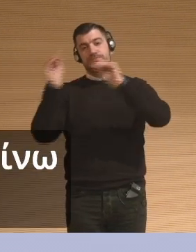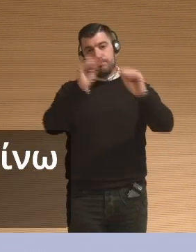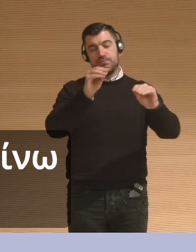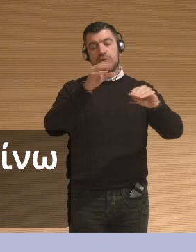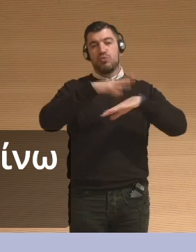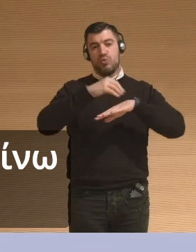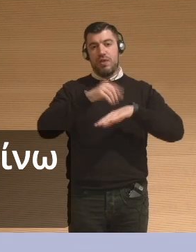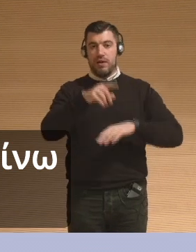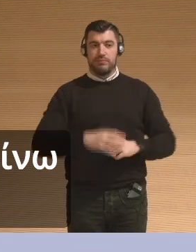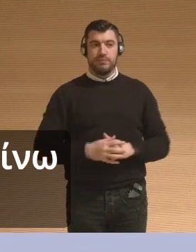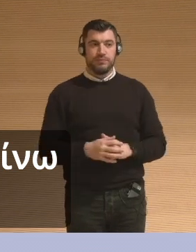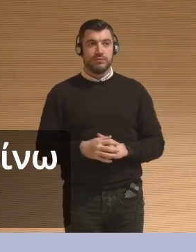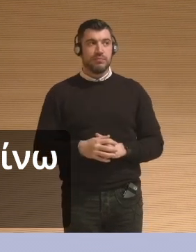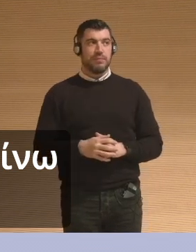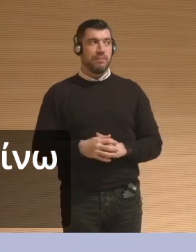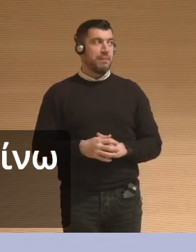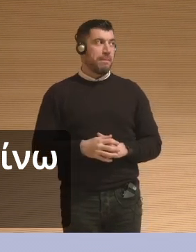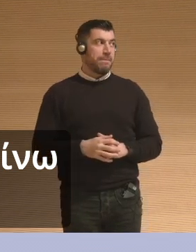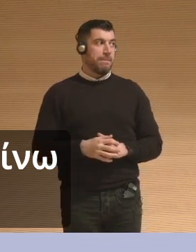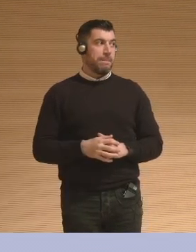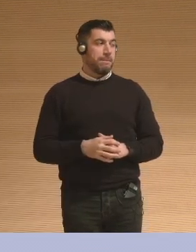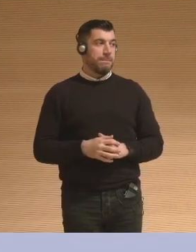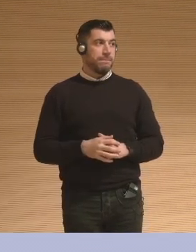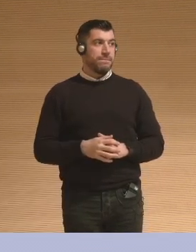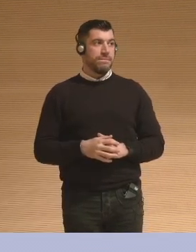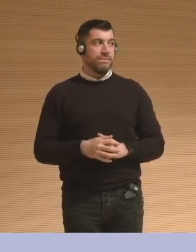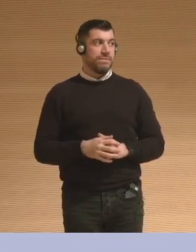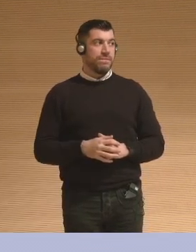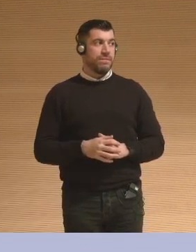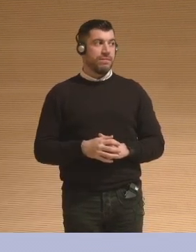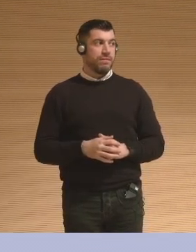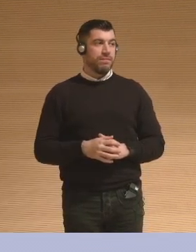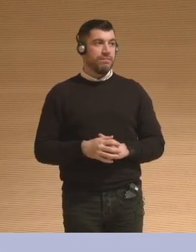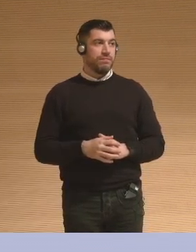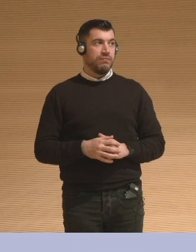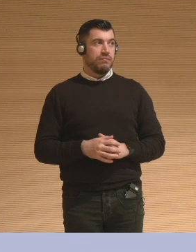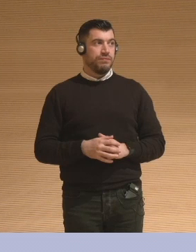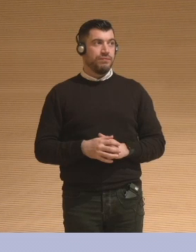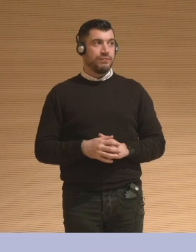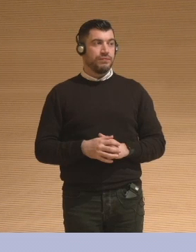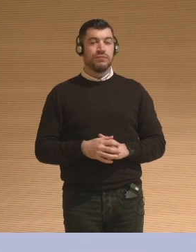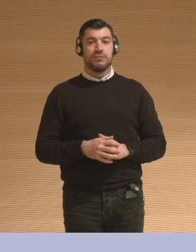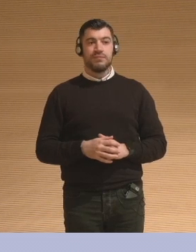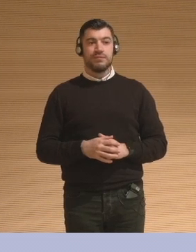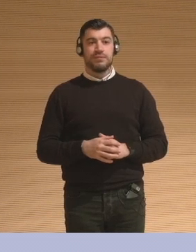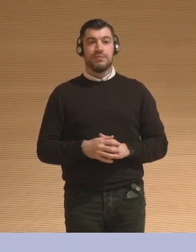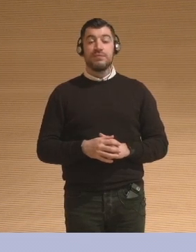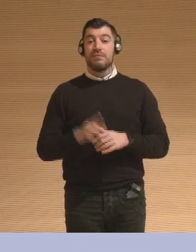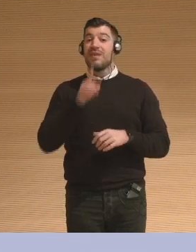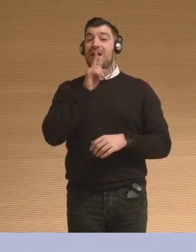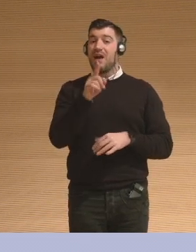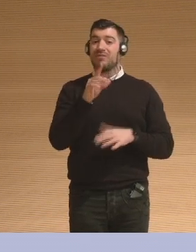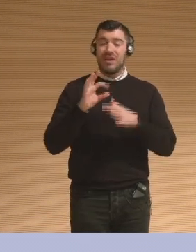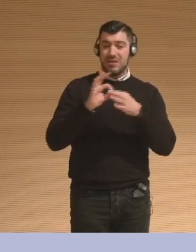participants described giving and being received, synergizing on a massive level. There was so much